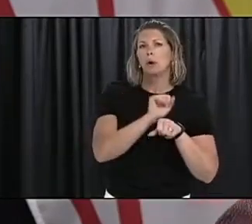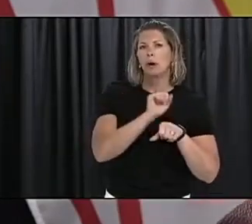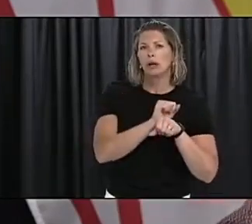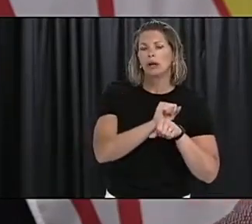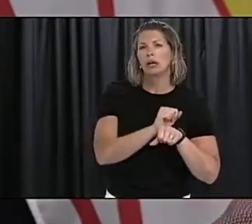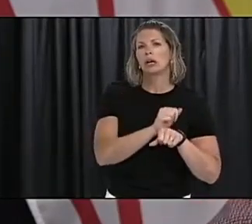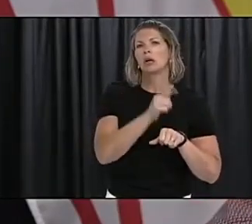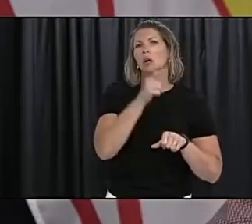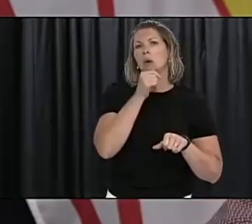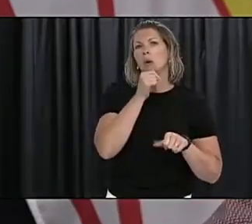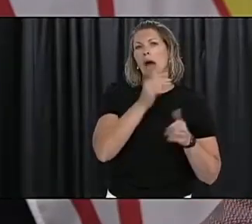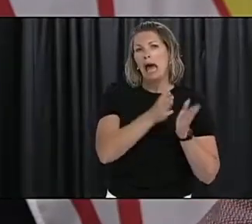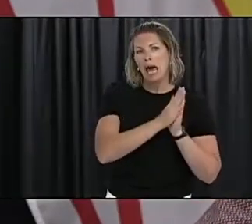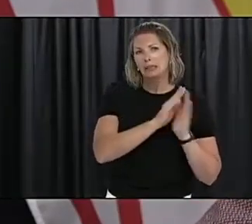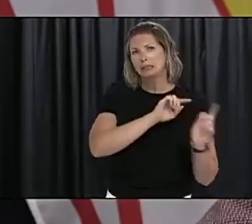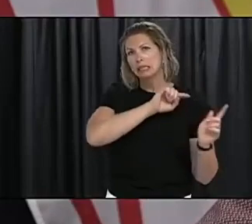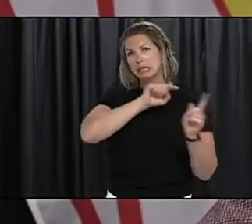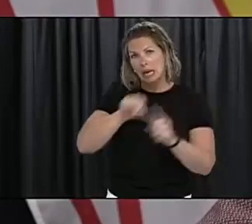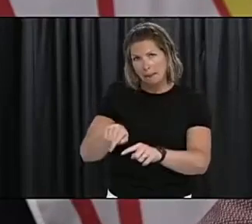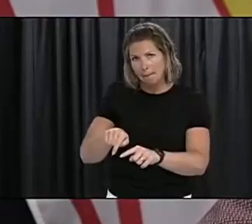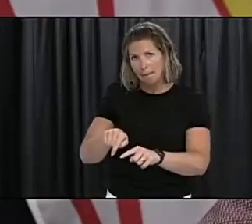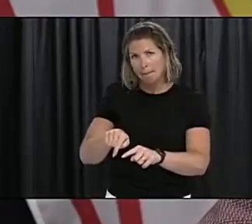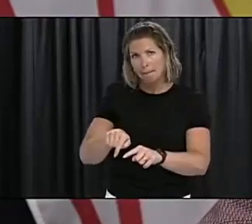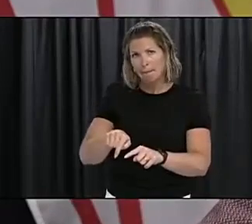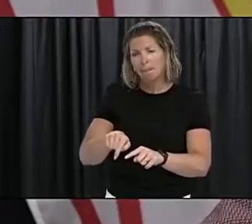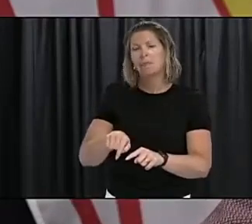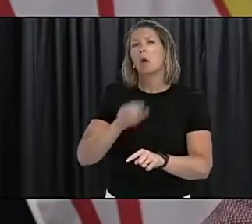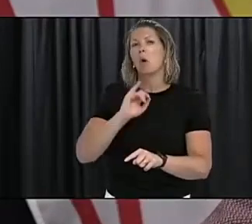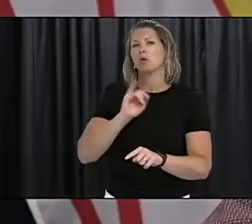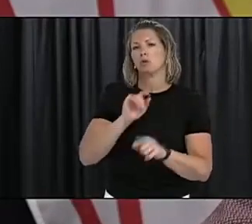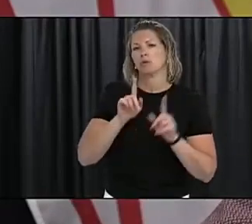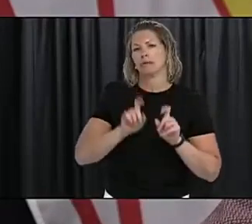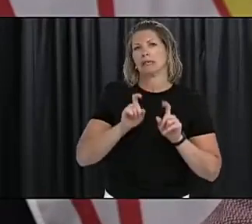they leave and in some cases before they would join the workplace